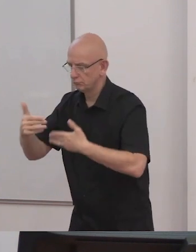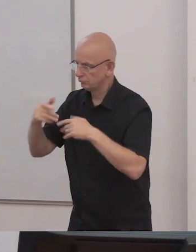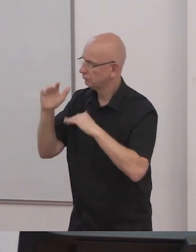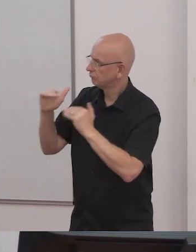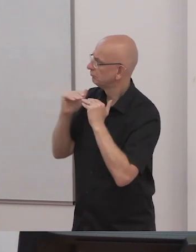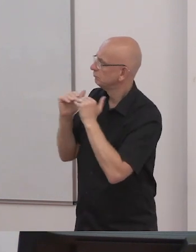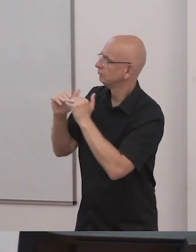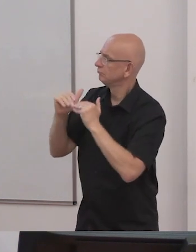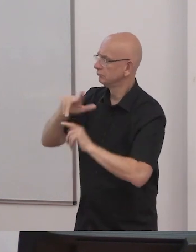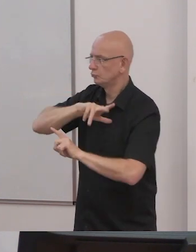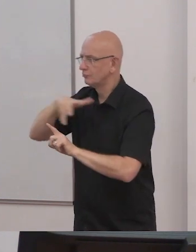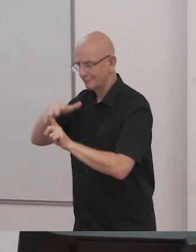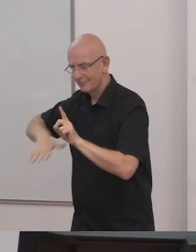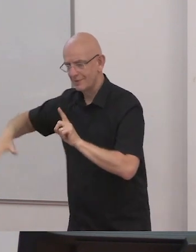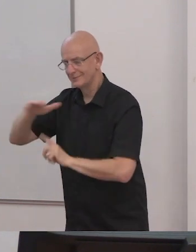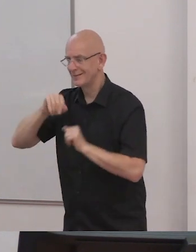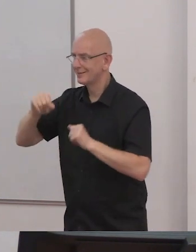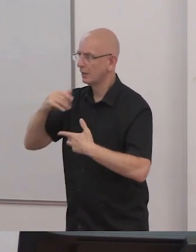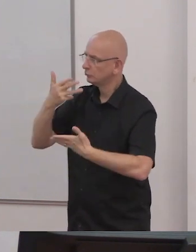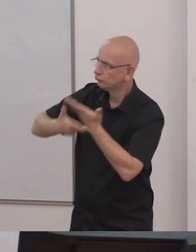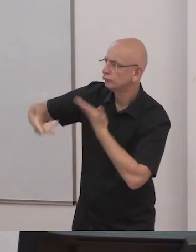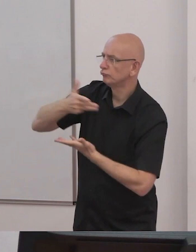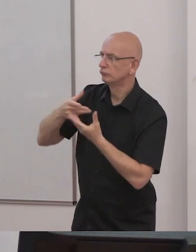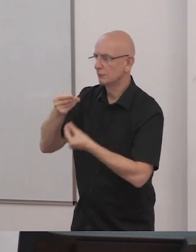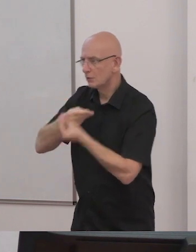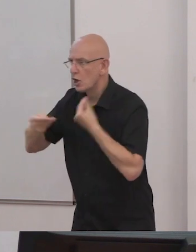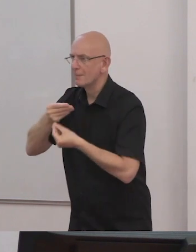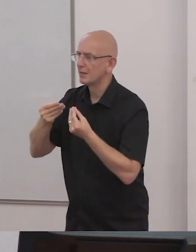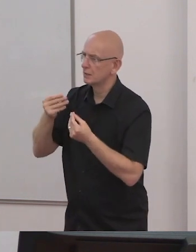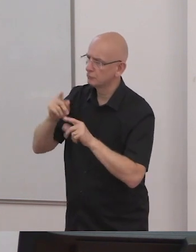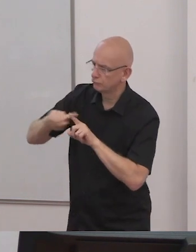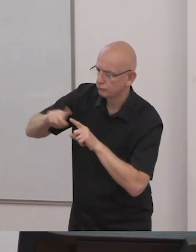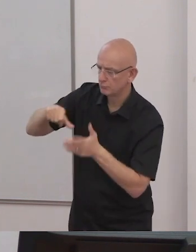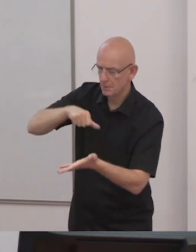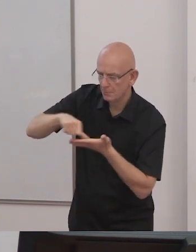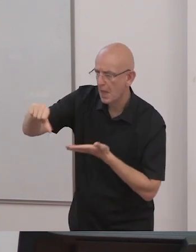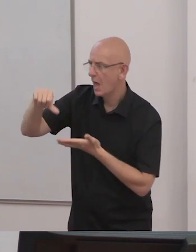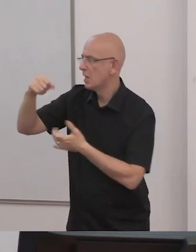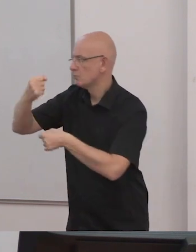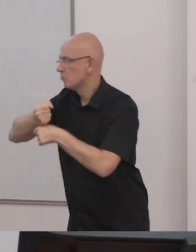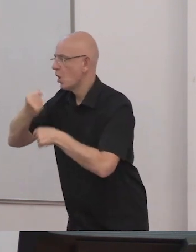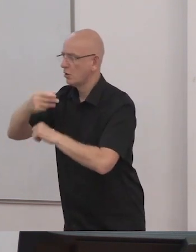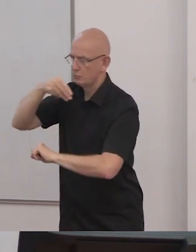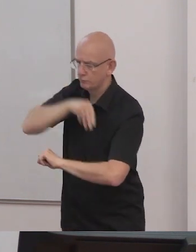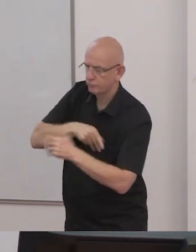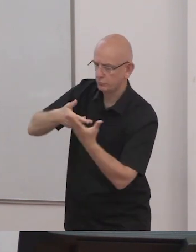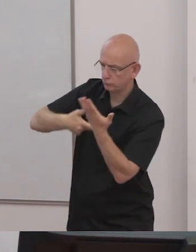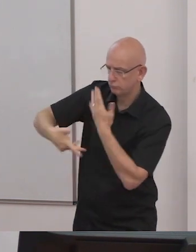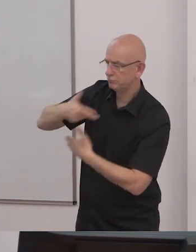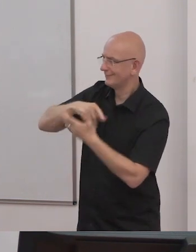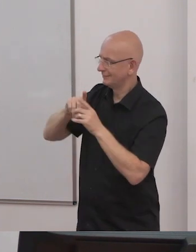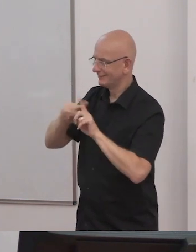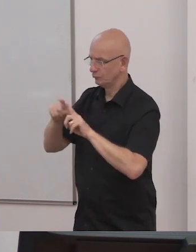community, to be able to form lifelong trusted friendships